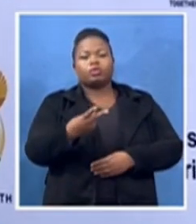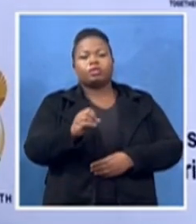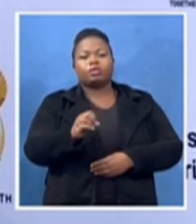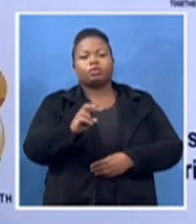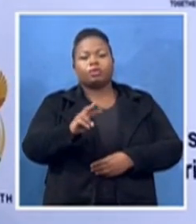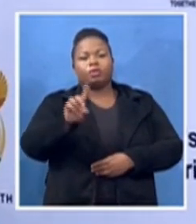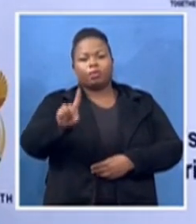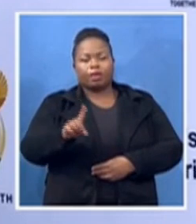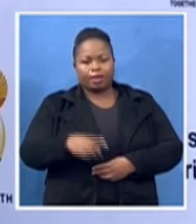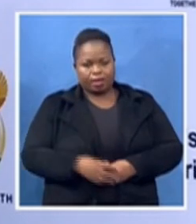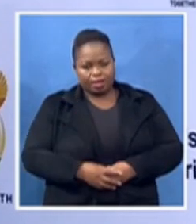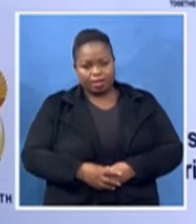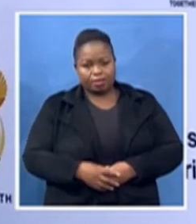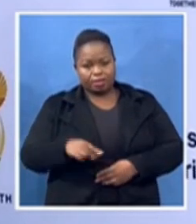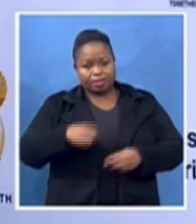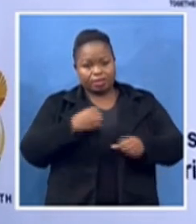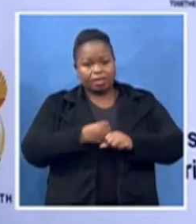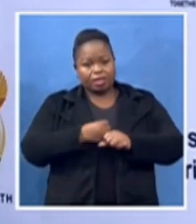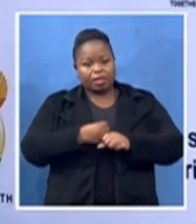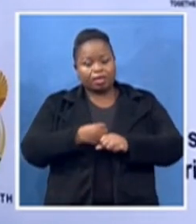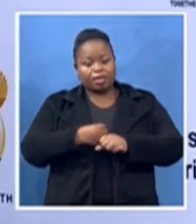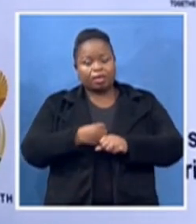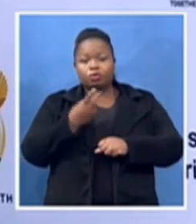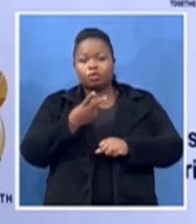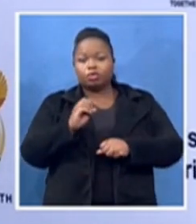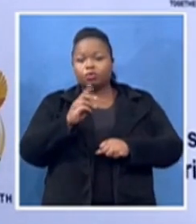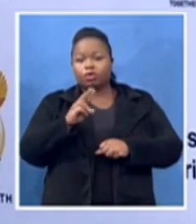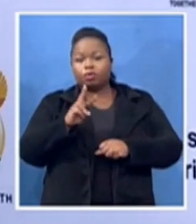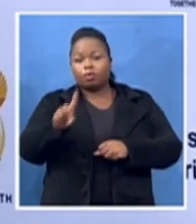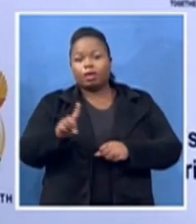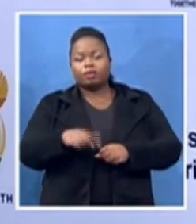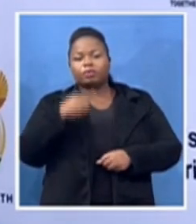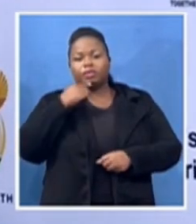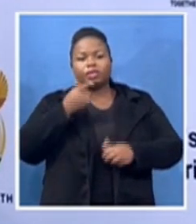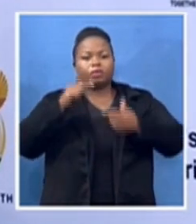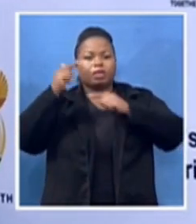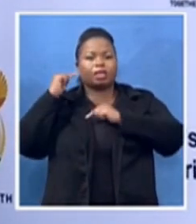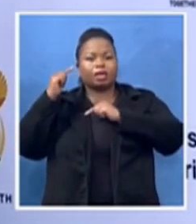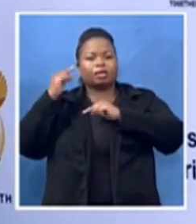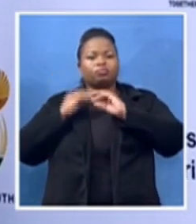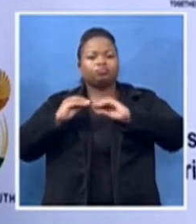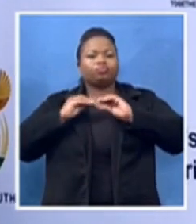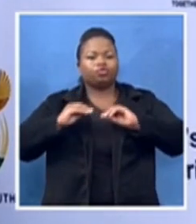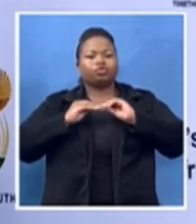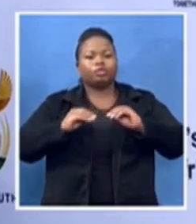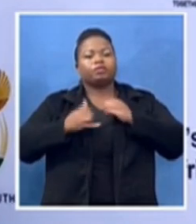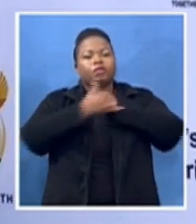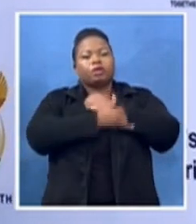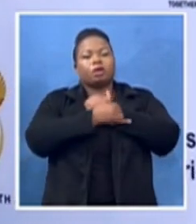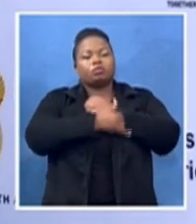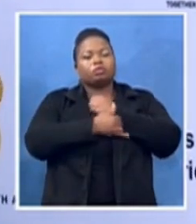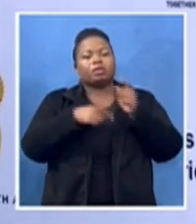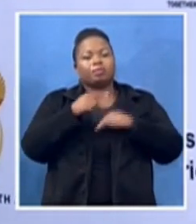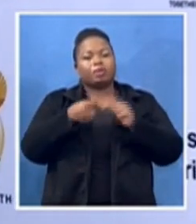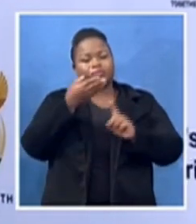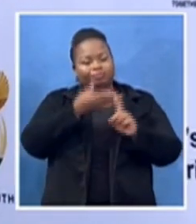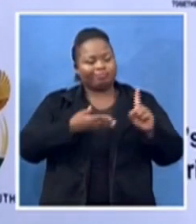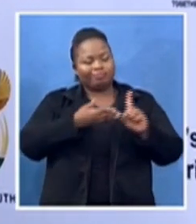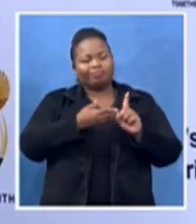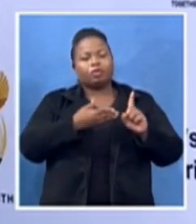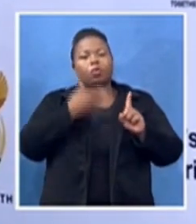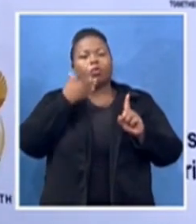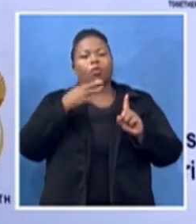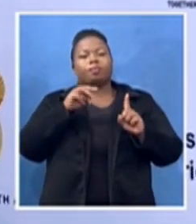as the legacy, the history and teachings of our nation's icon, a true stalwart Charlotte Manyamaklake.